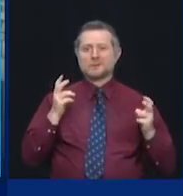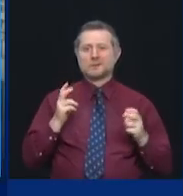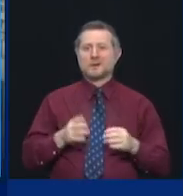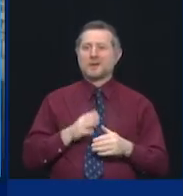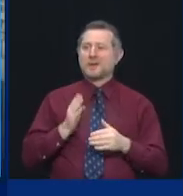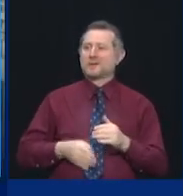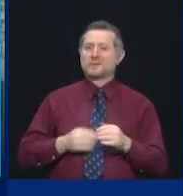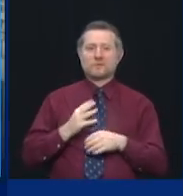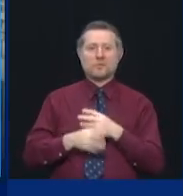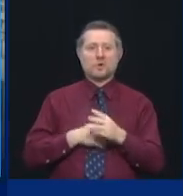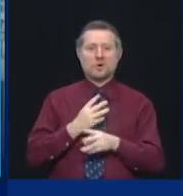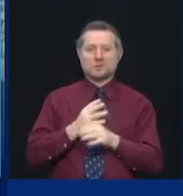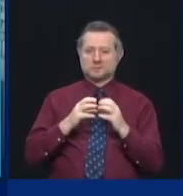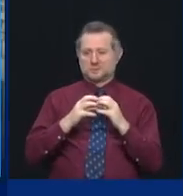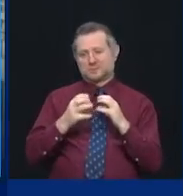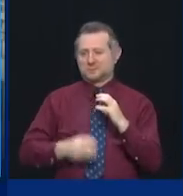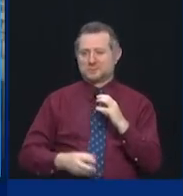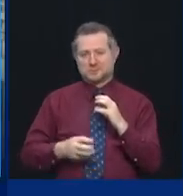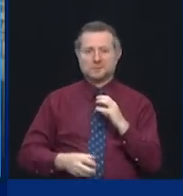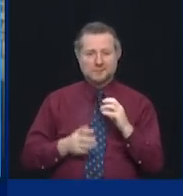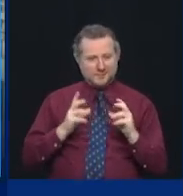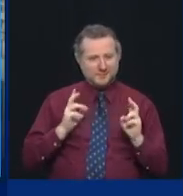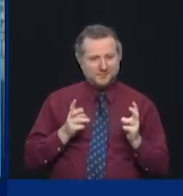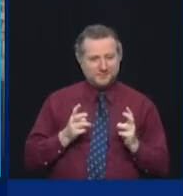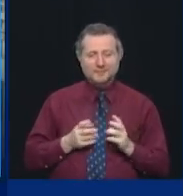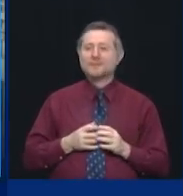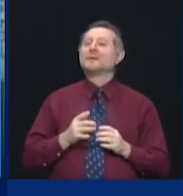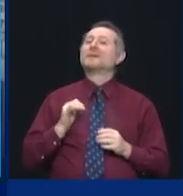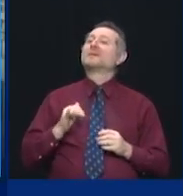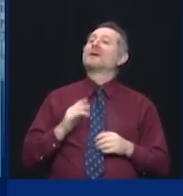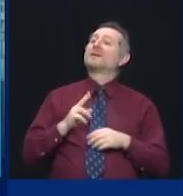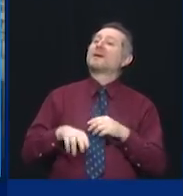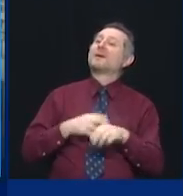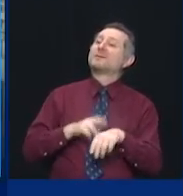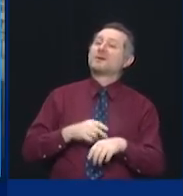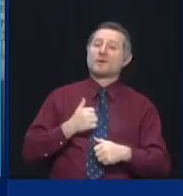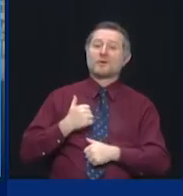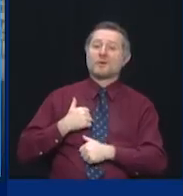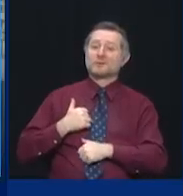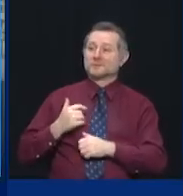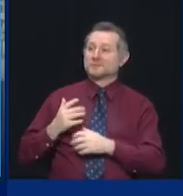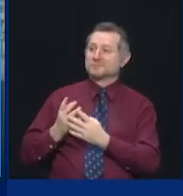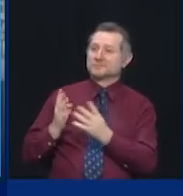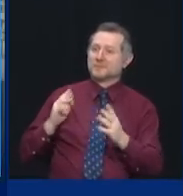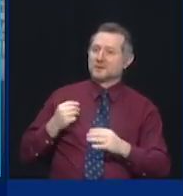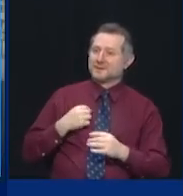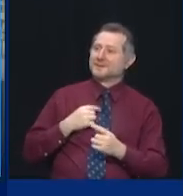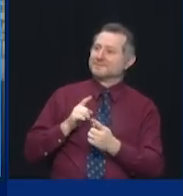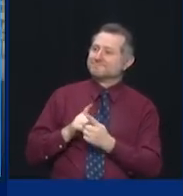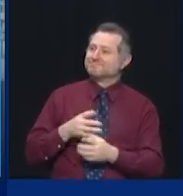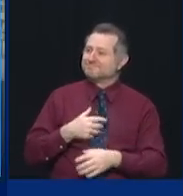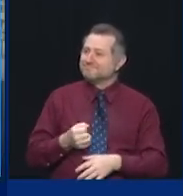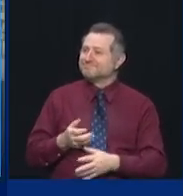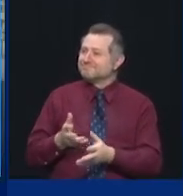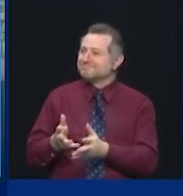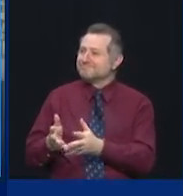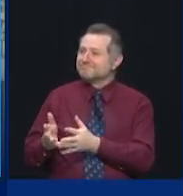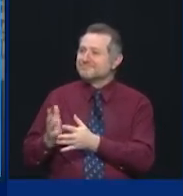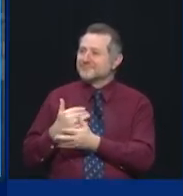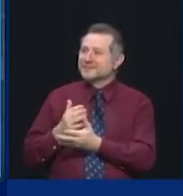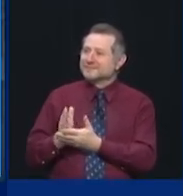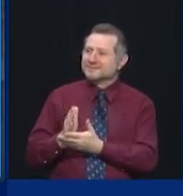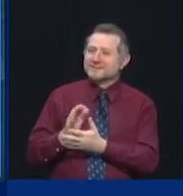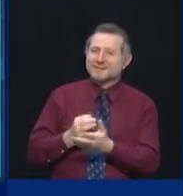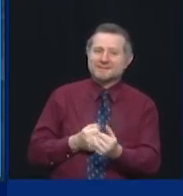The National Guard were here, and I was talking to the National Guard to try to reassure them about what they were doing and how